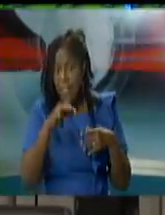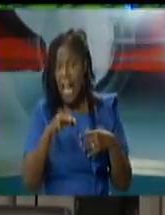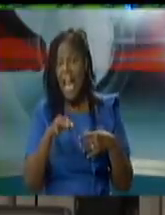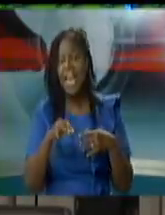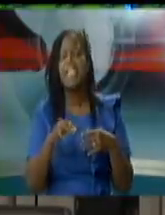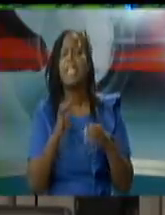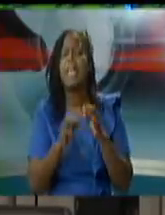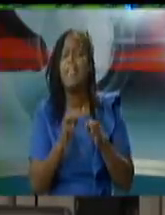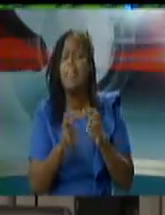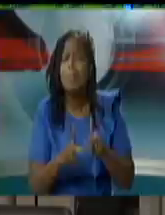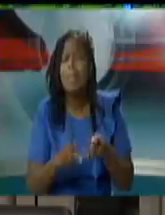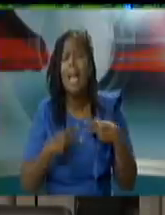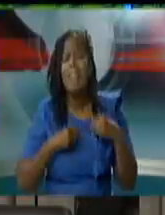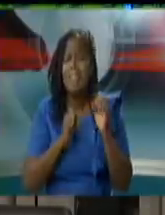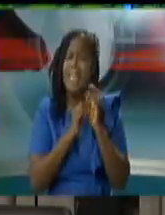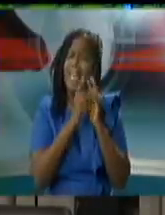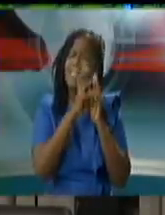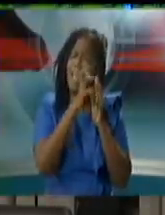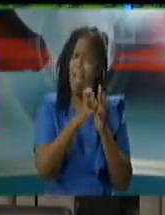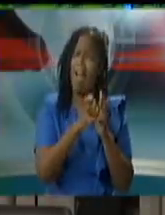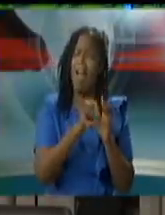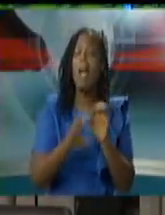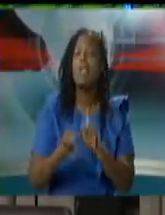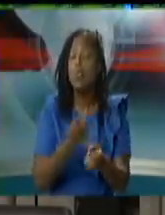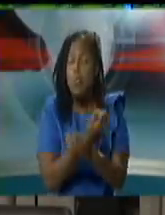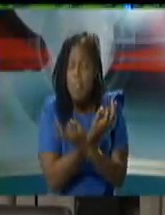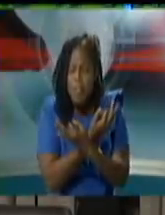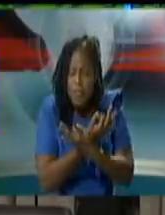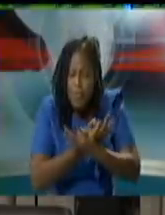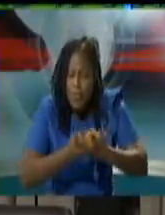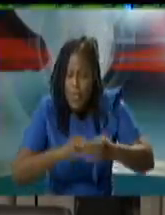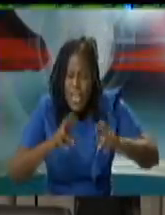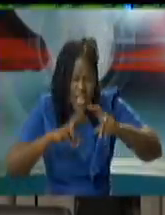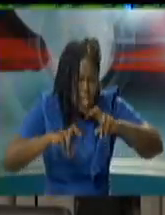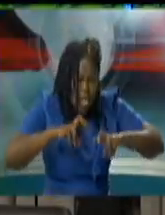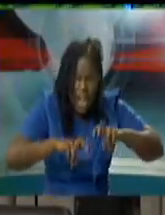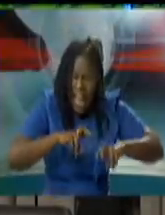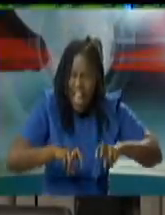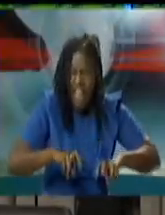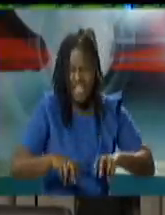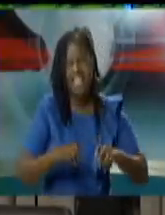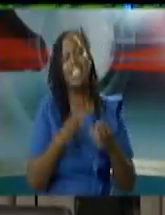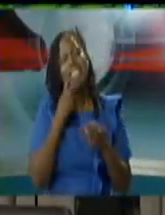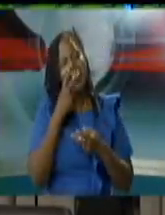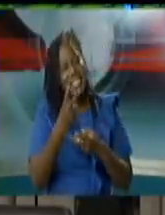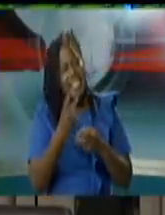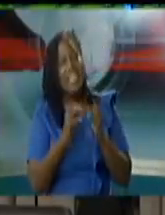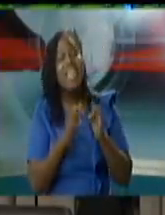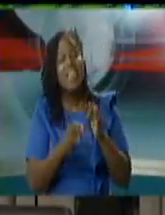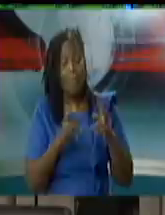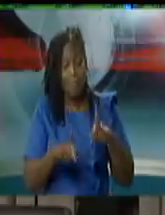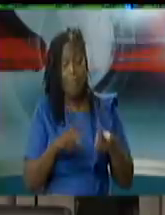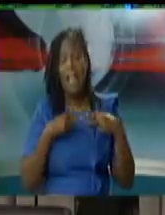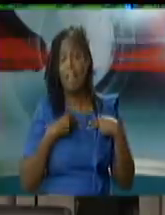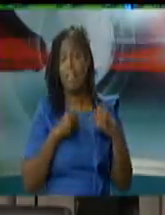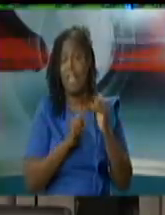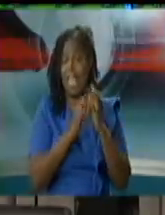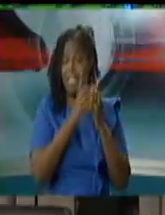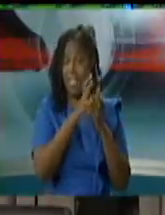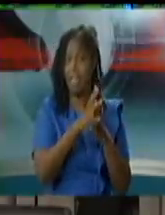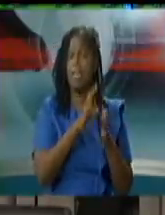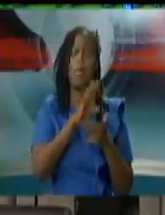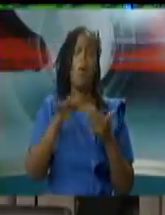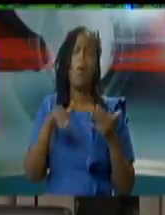screened um uh cervical cancer and all of this is to deal with exactly what you have said